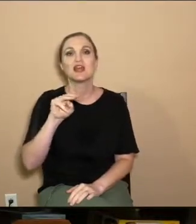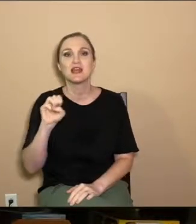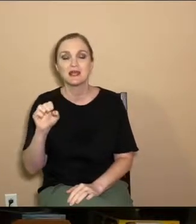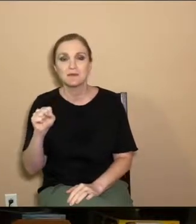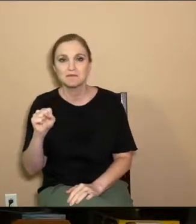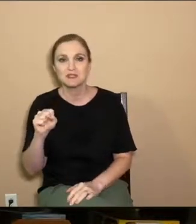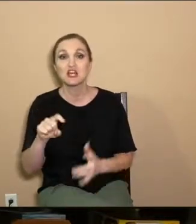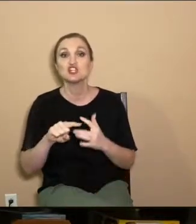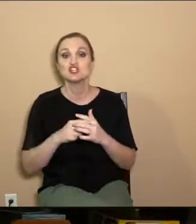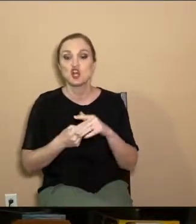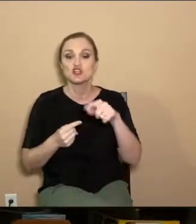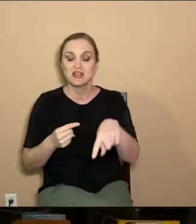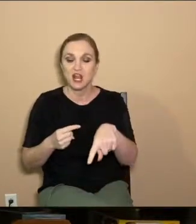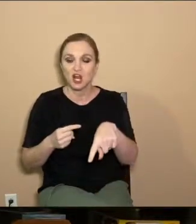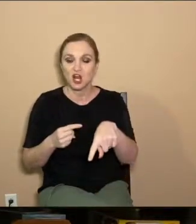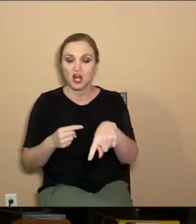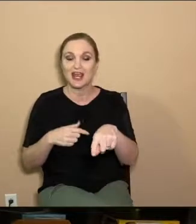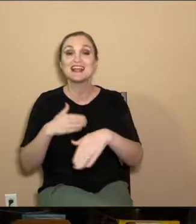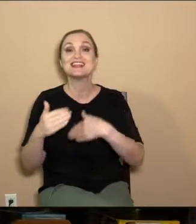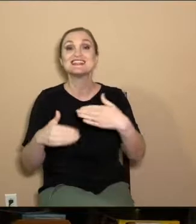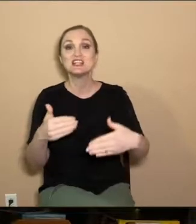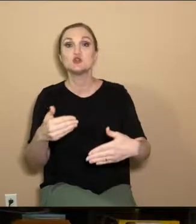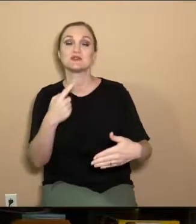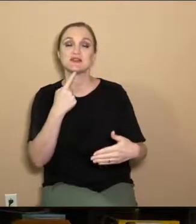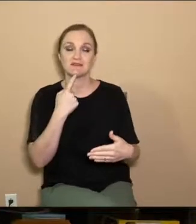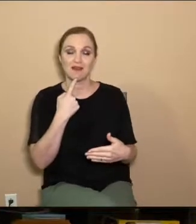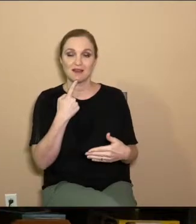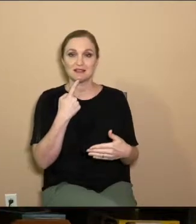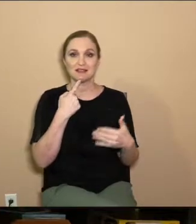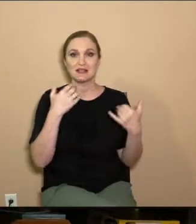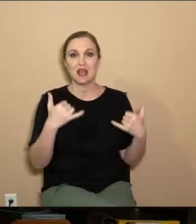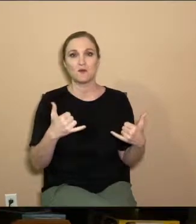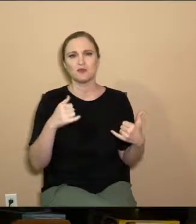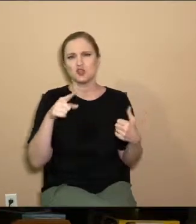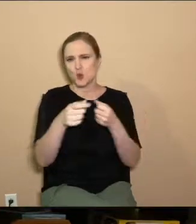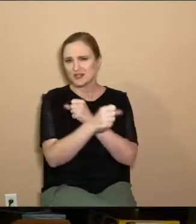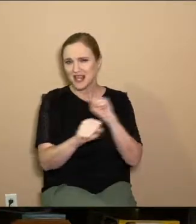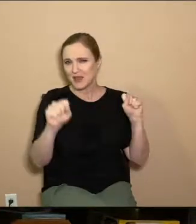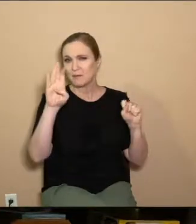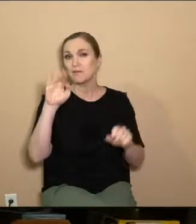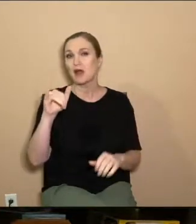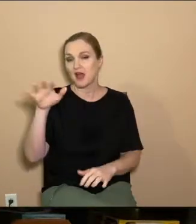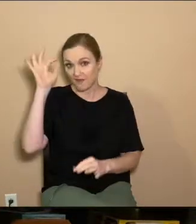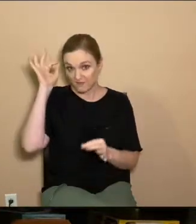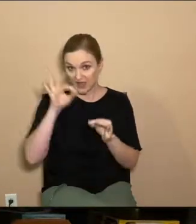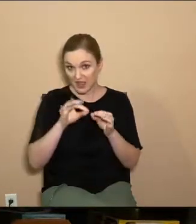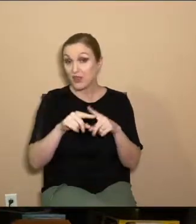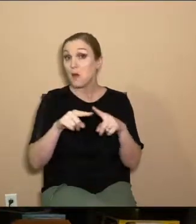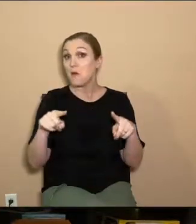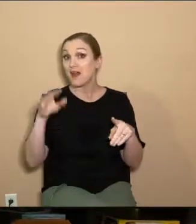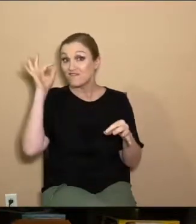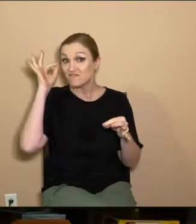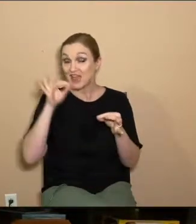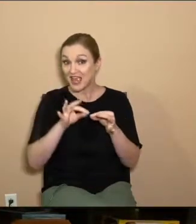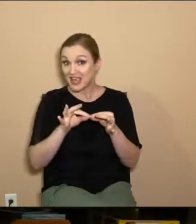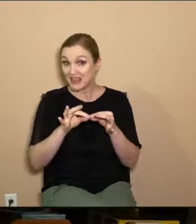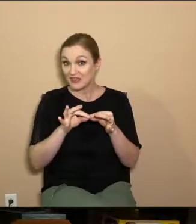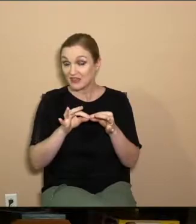it from there and picks it up and says, now, you're saved by faith, but faith,